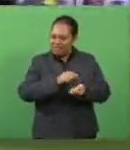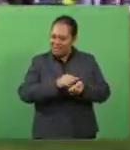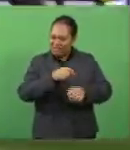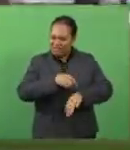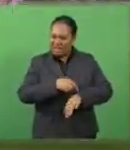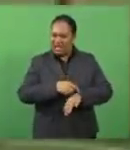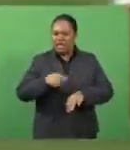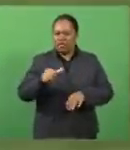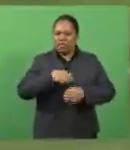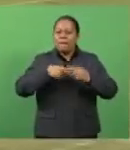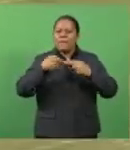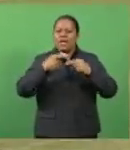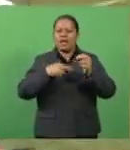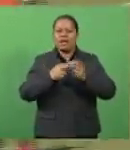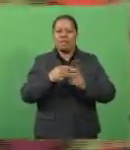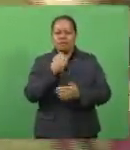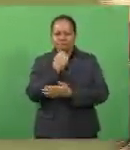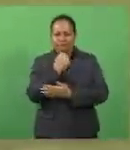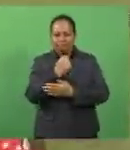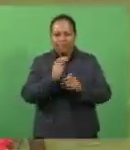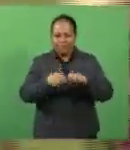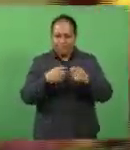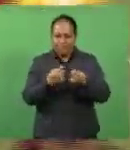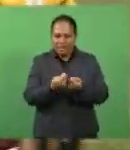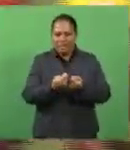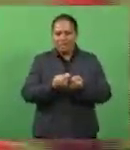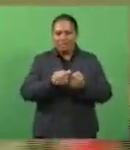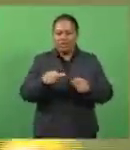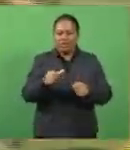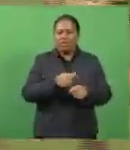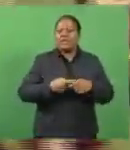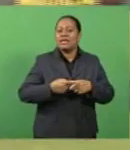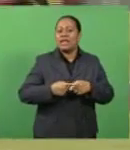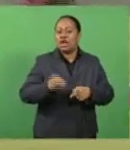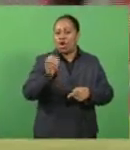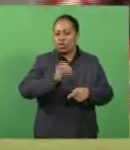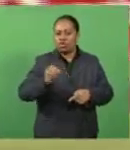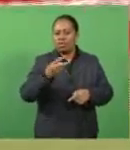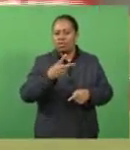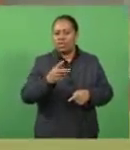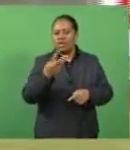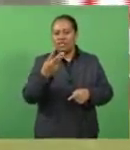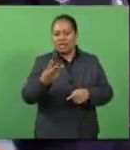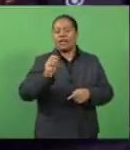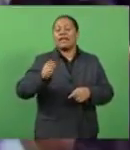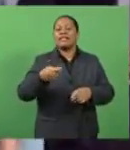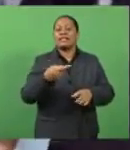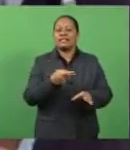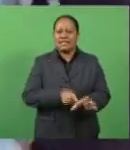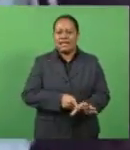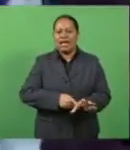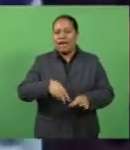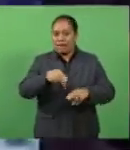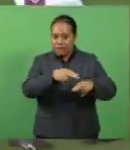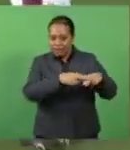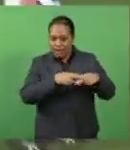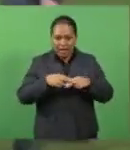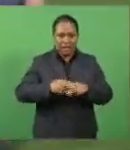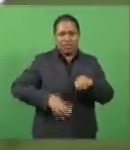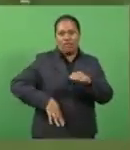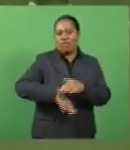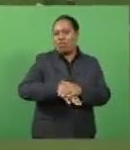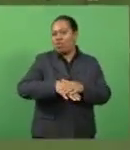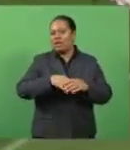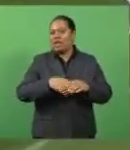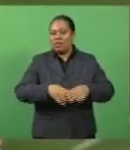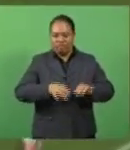meant to be a build-up to the Rugby League World Cup that kicks off in England on October 23rd next year. Fiji is pooled with defending champion